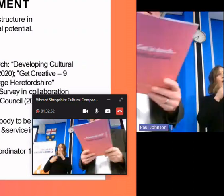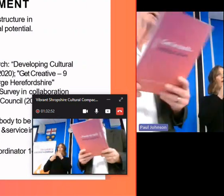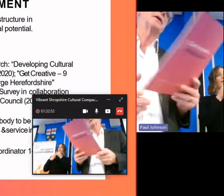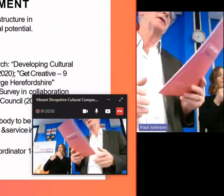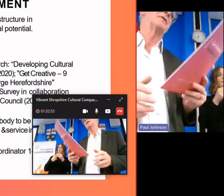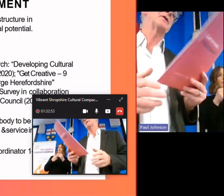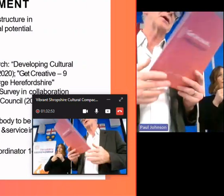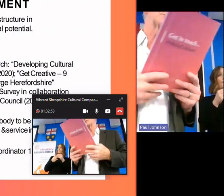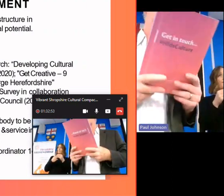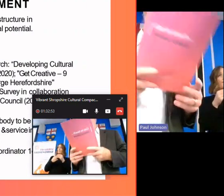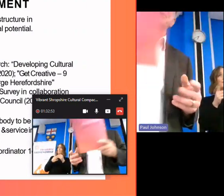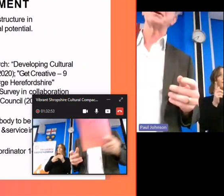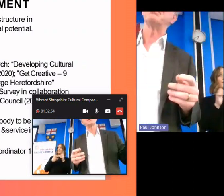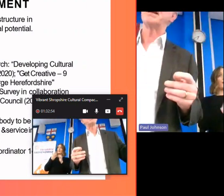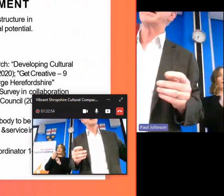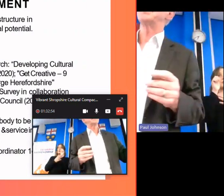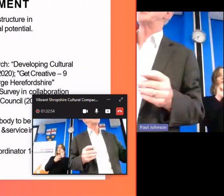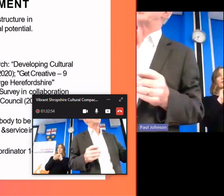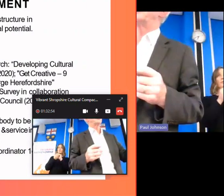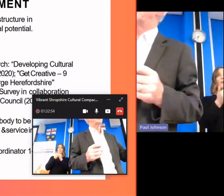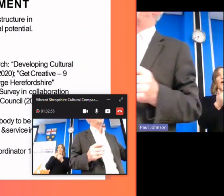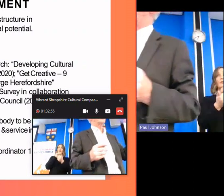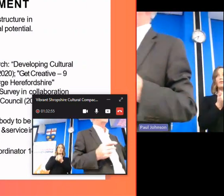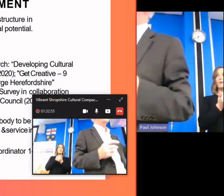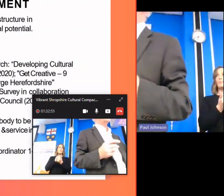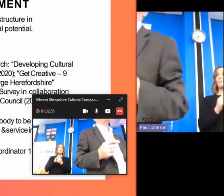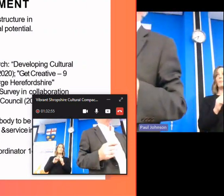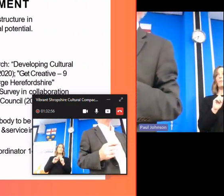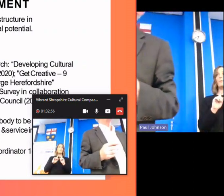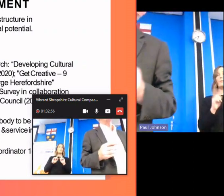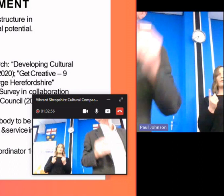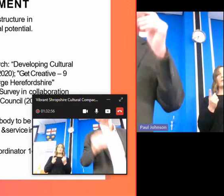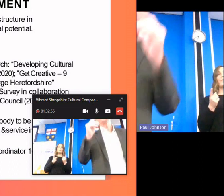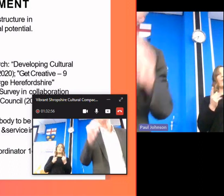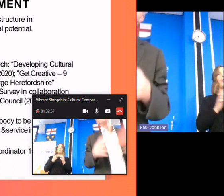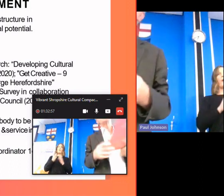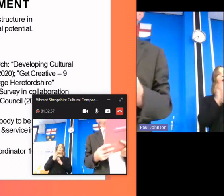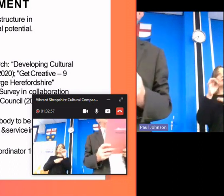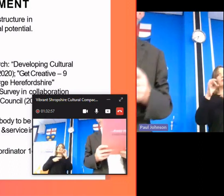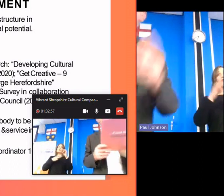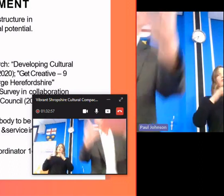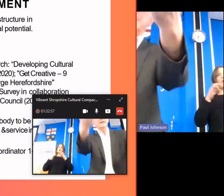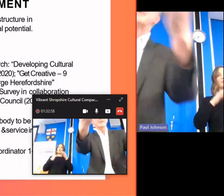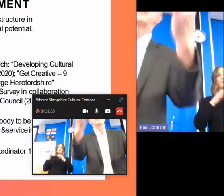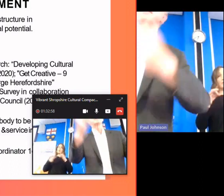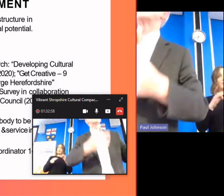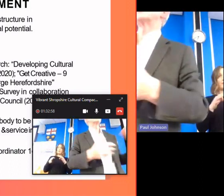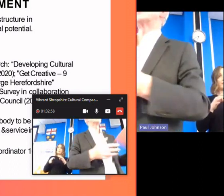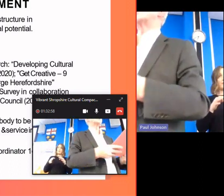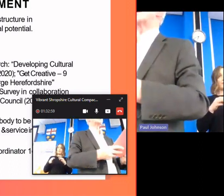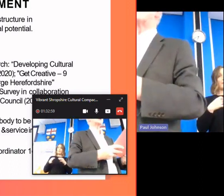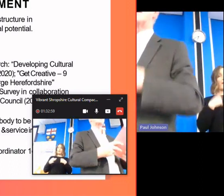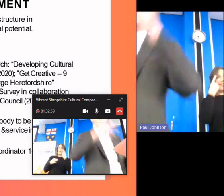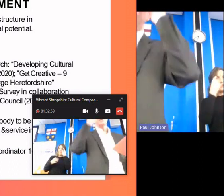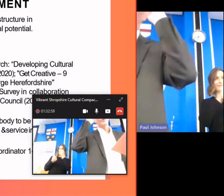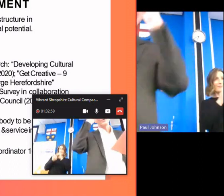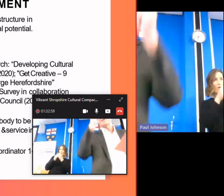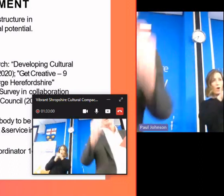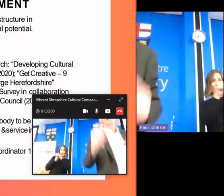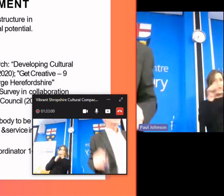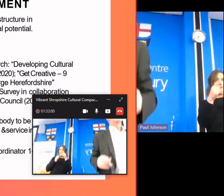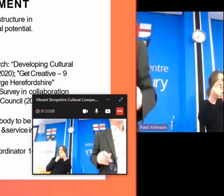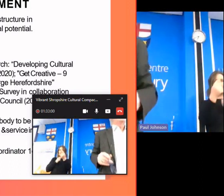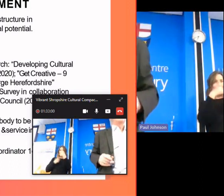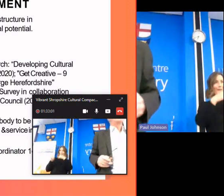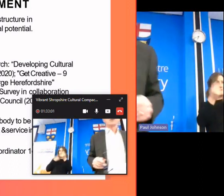that uh uh the cultural partnership played on the cultural strategy um and i think some colleagues came down to the